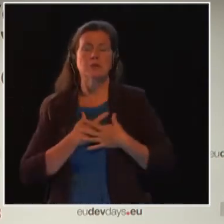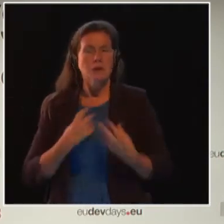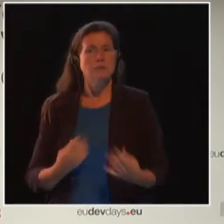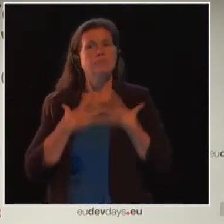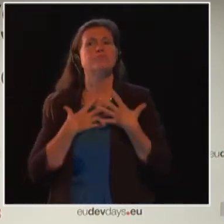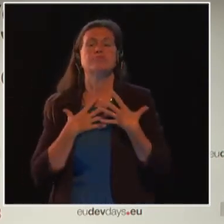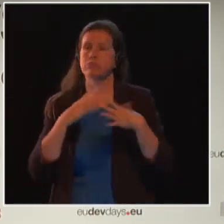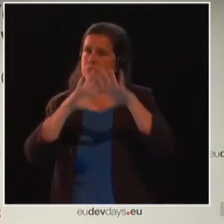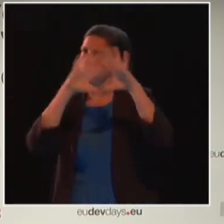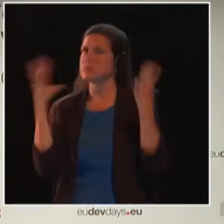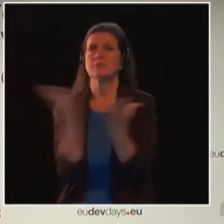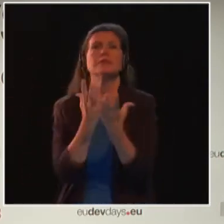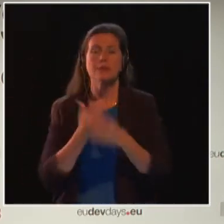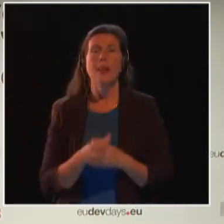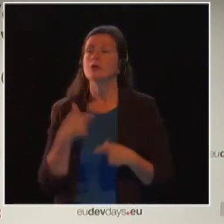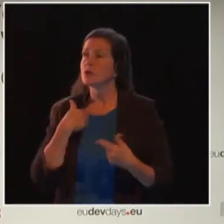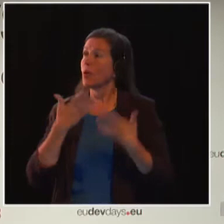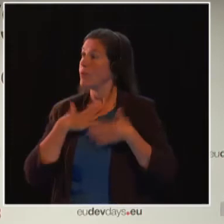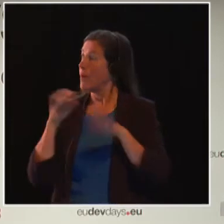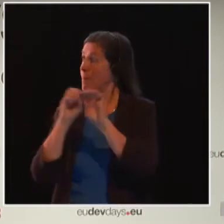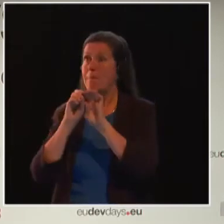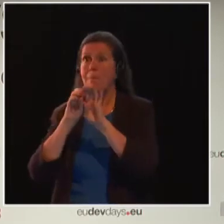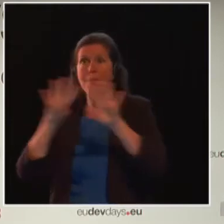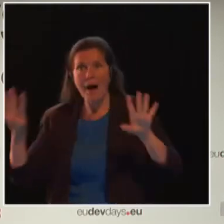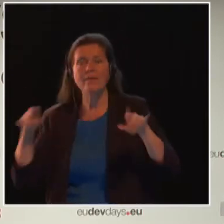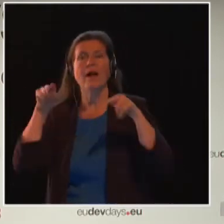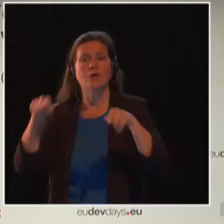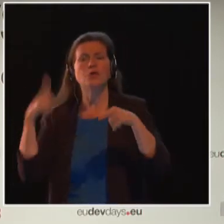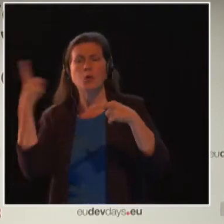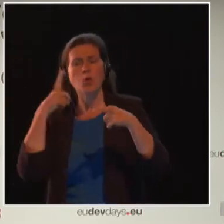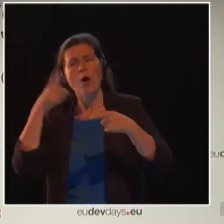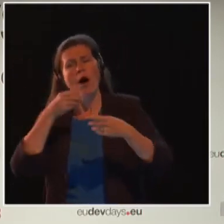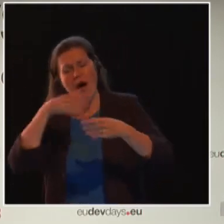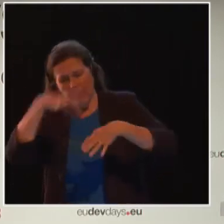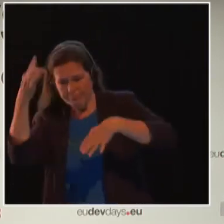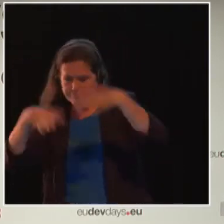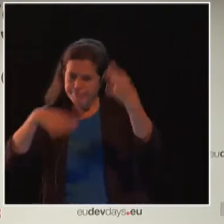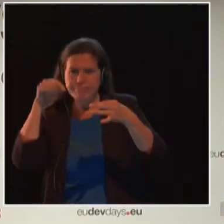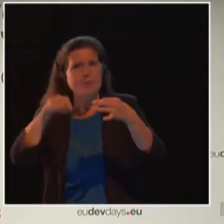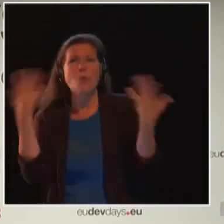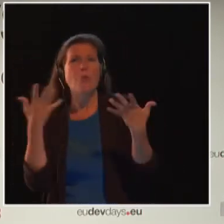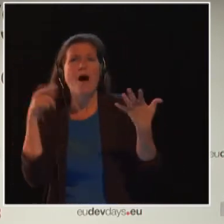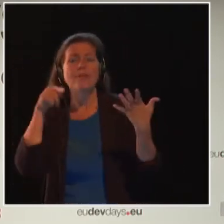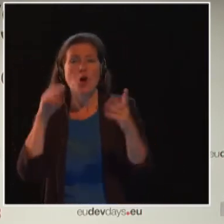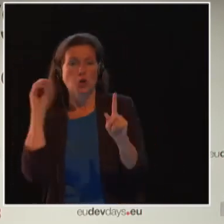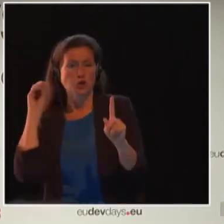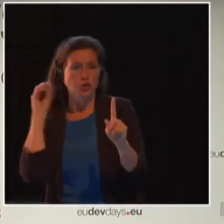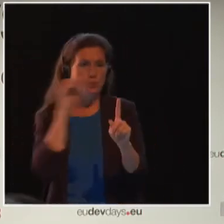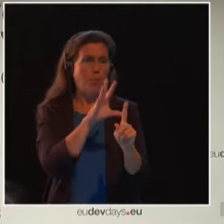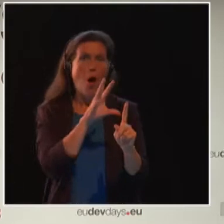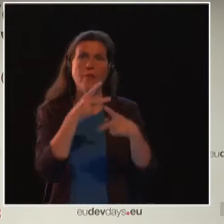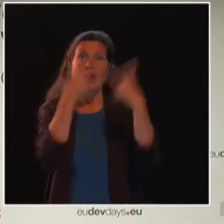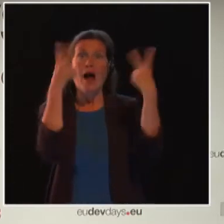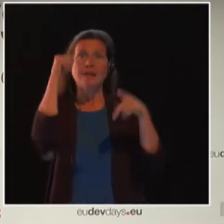a panel now of distinguished experts to explore the Spotlight Initiative. As they join me on stage, please, I would be